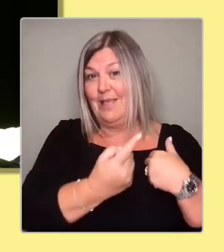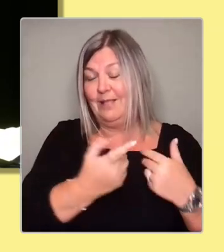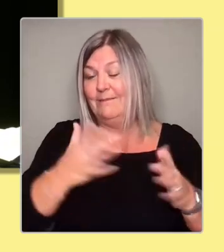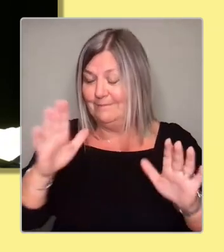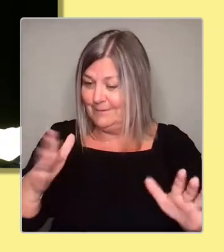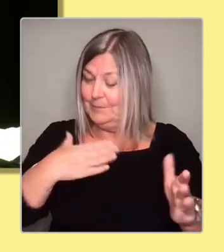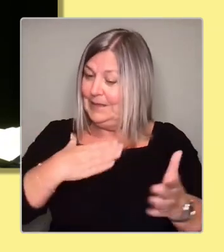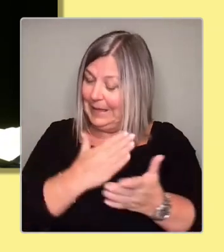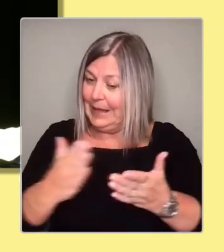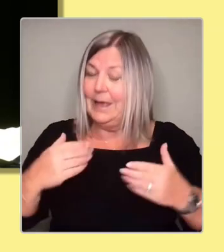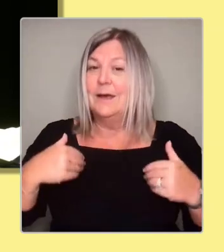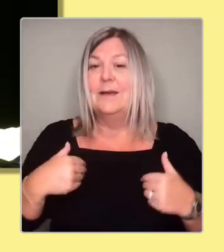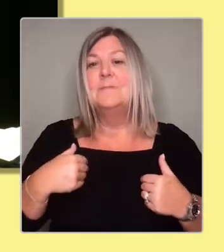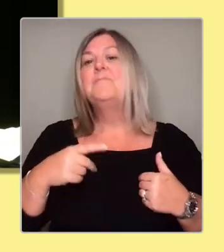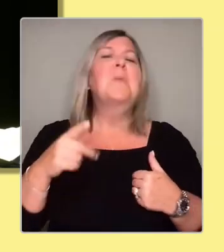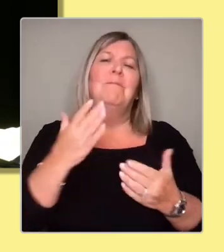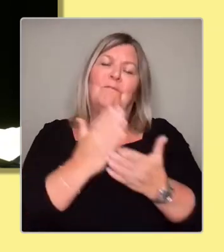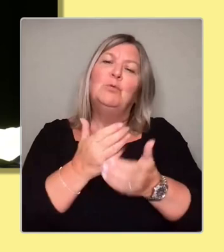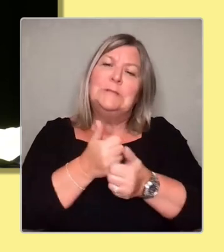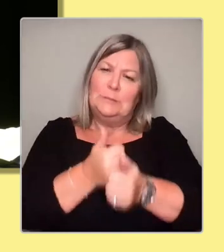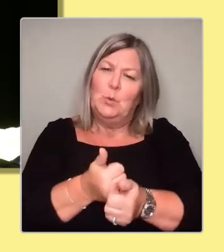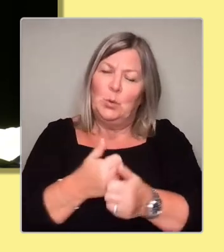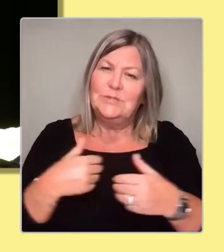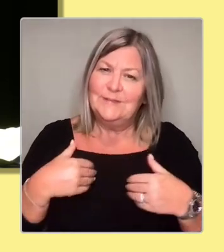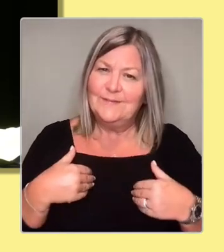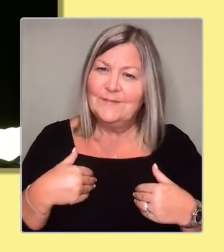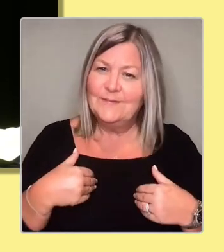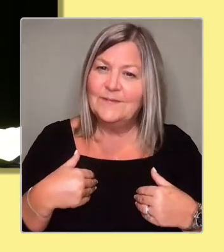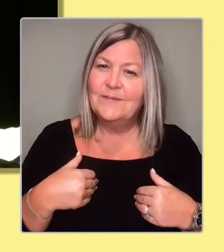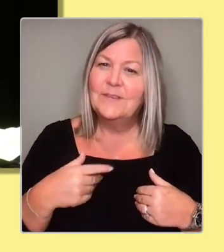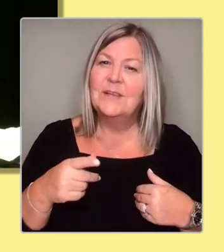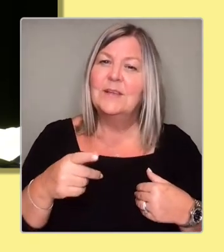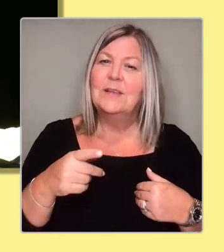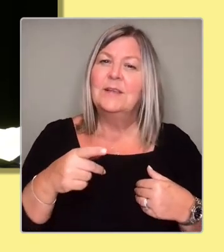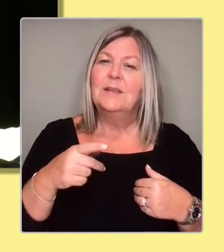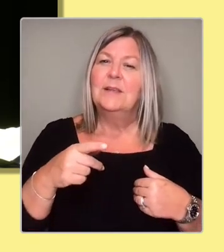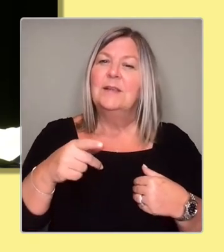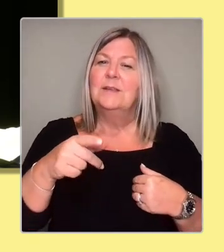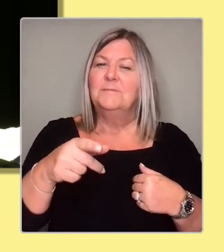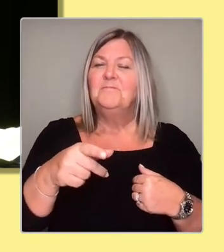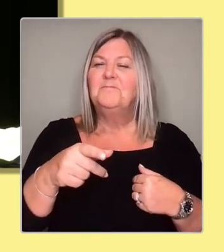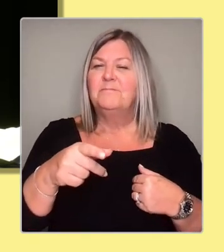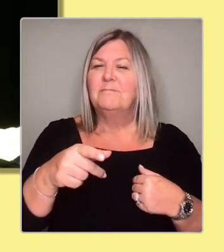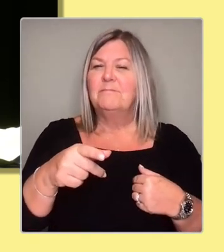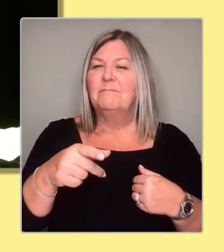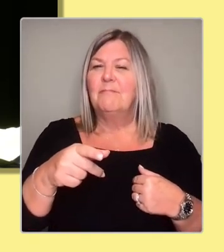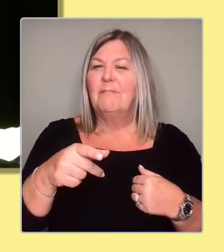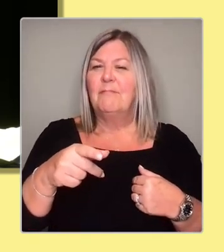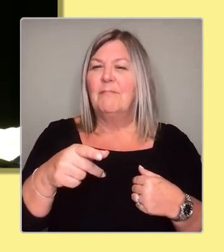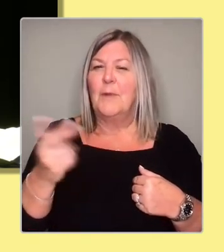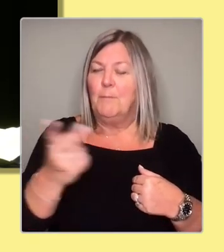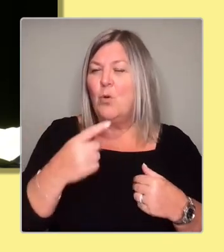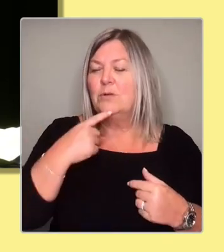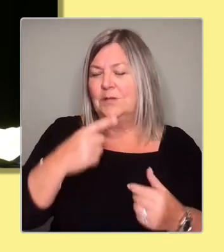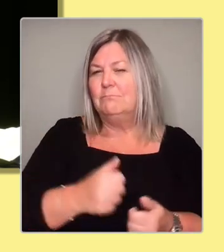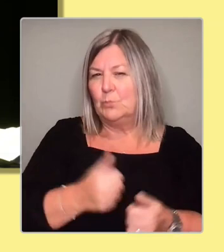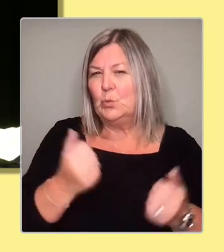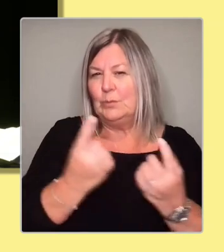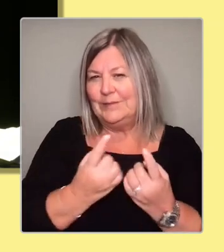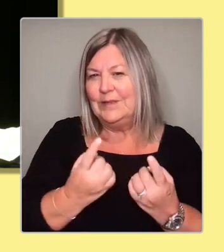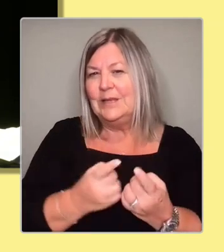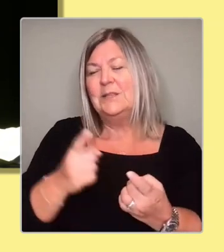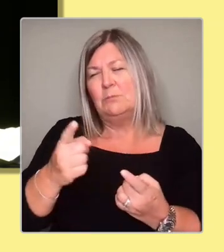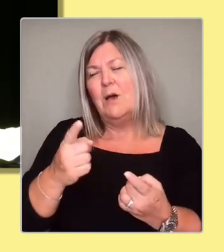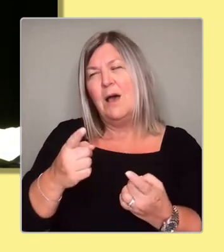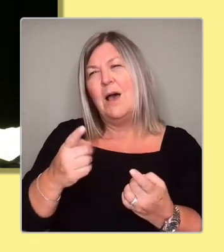going third in the question is they've already said all good stuff, but let me just add to it if I can. I believe in a new deal for local government. I was mentioning before